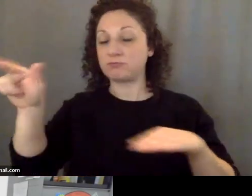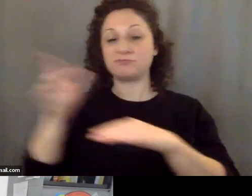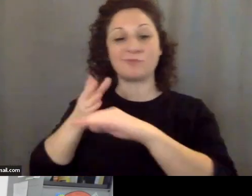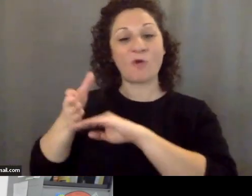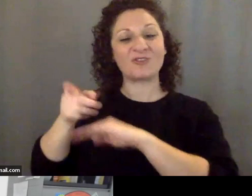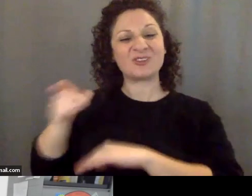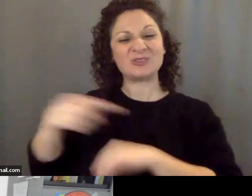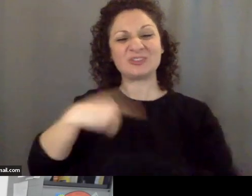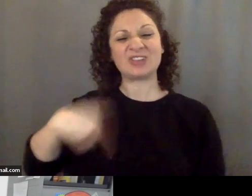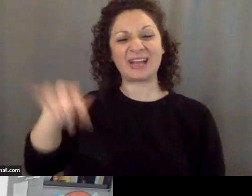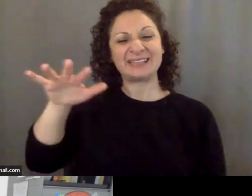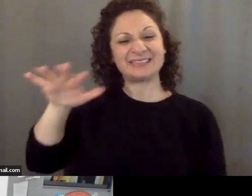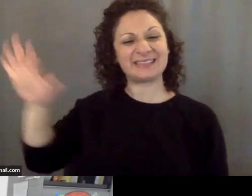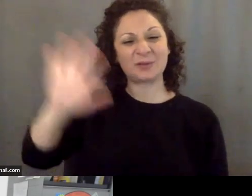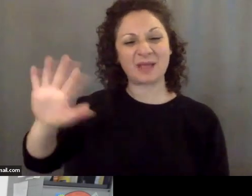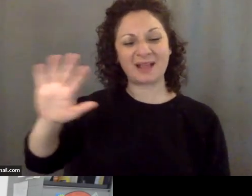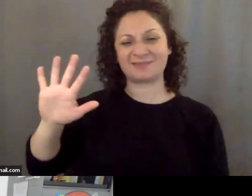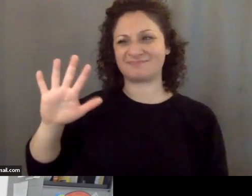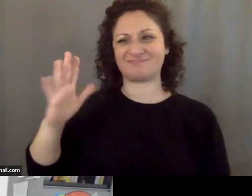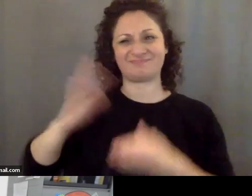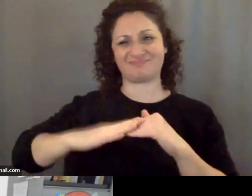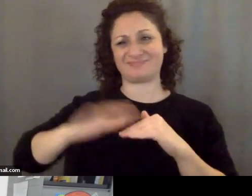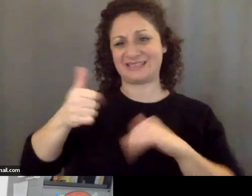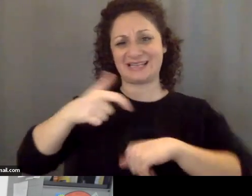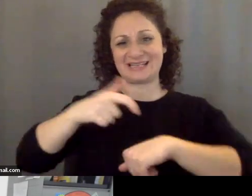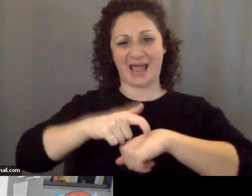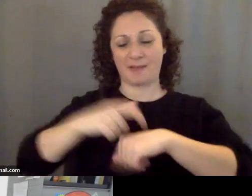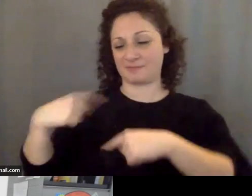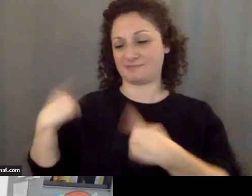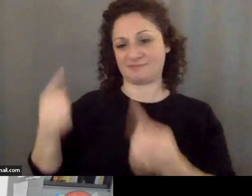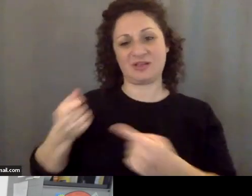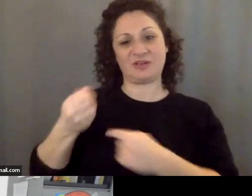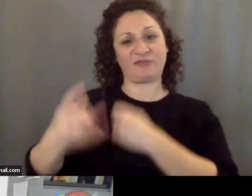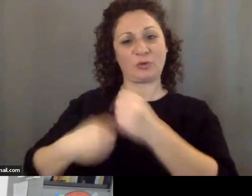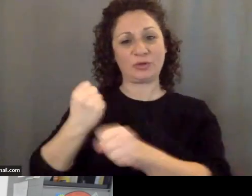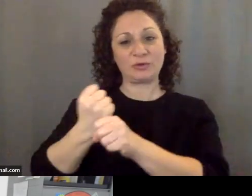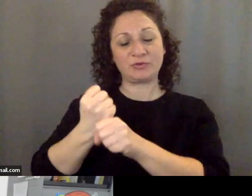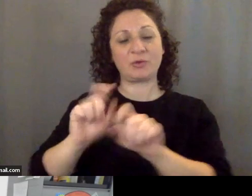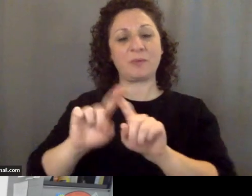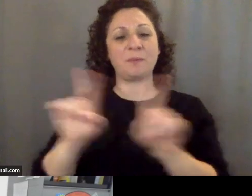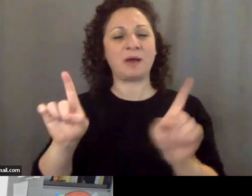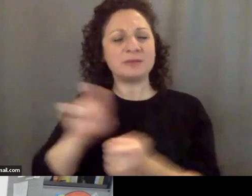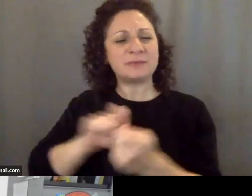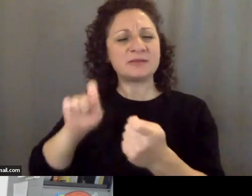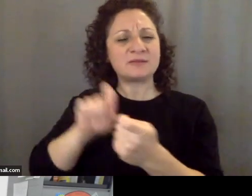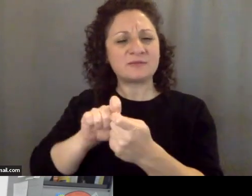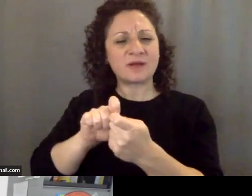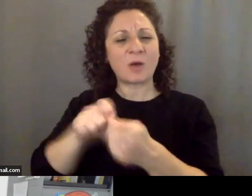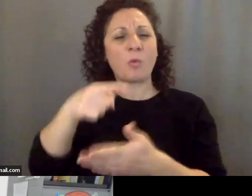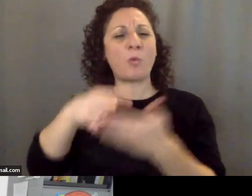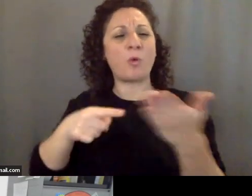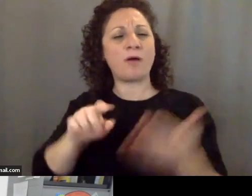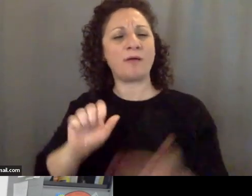the last couple of years. And unfortunately, they haven't specified what airspace they're talking